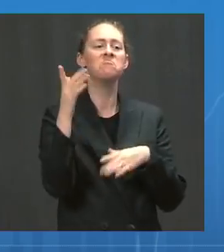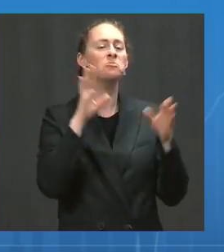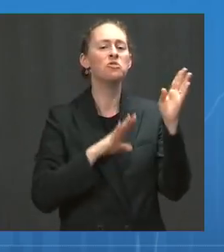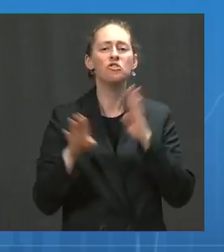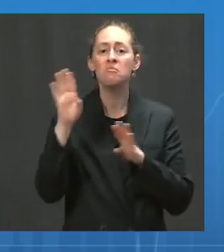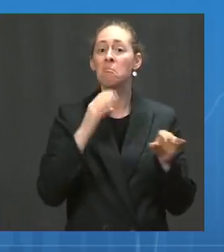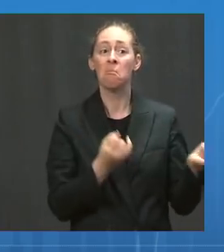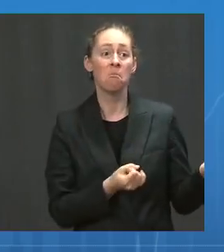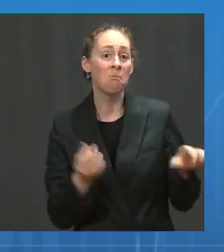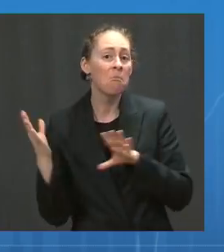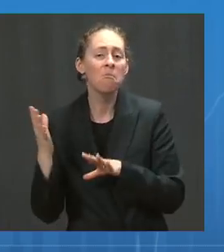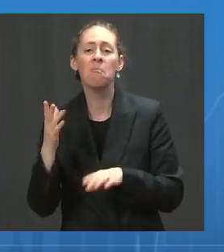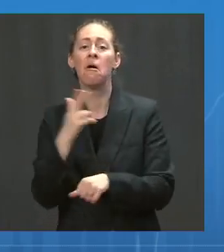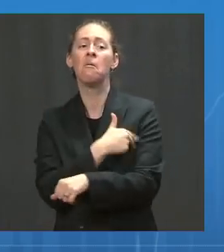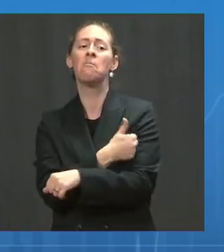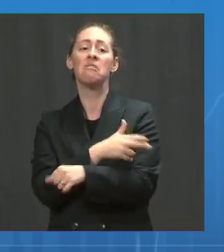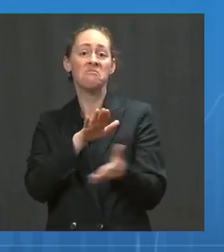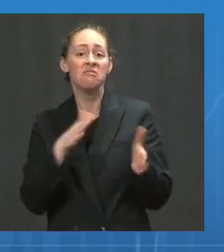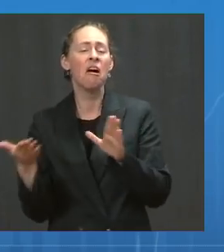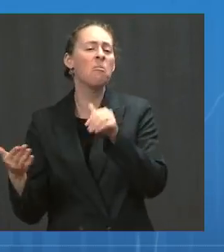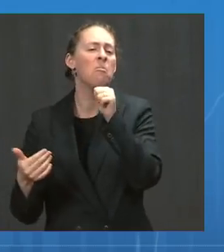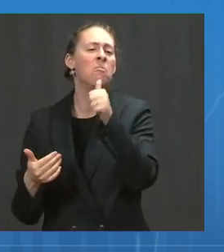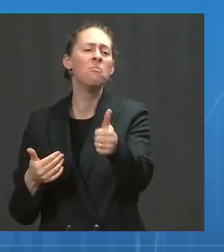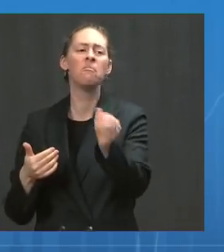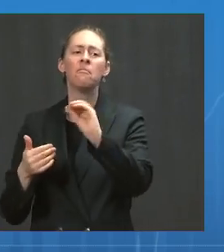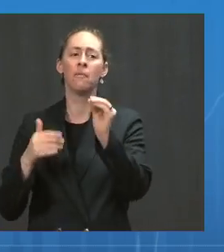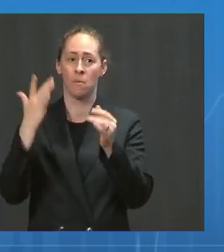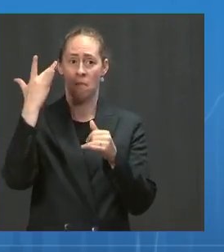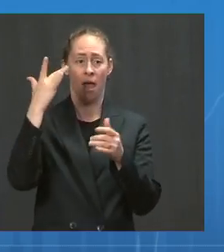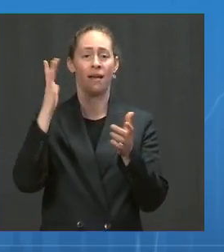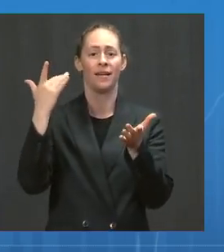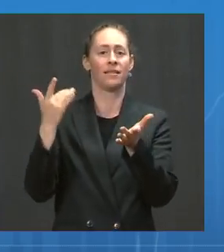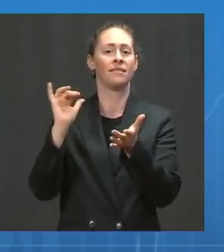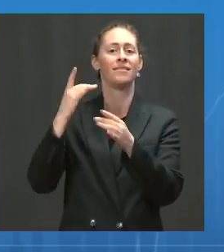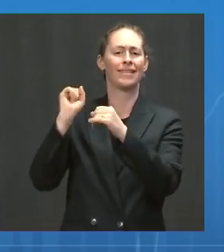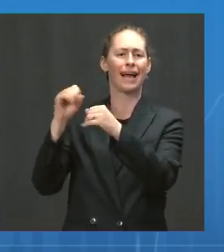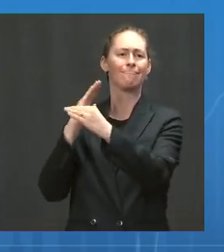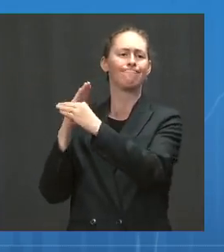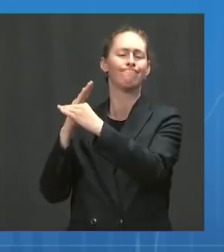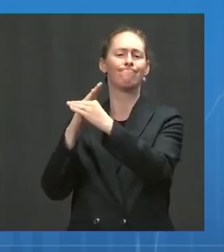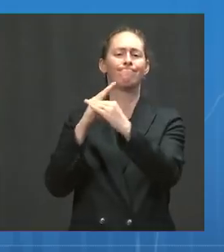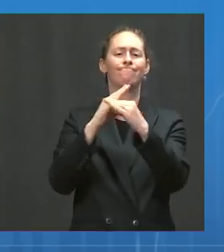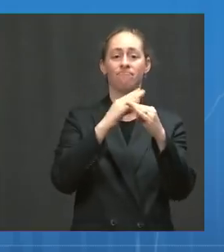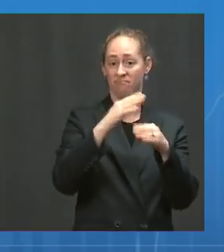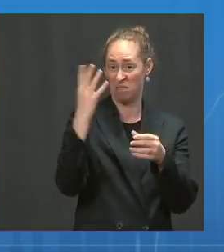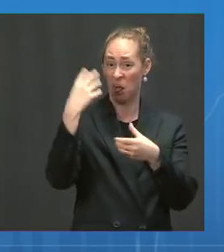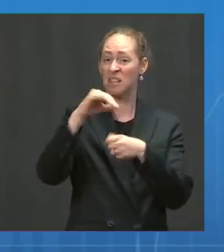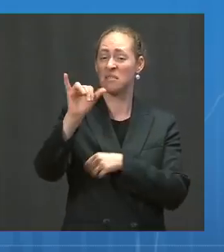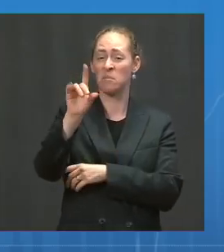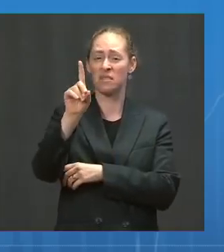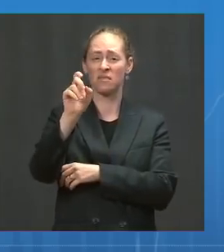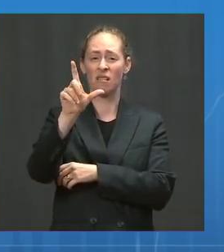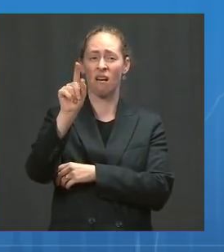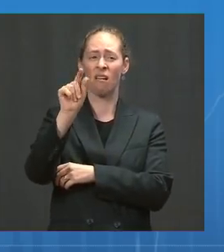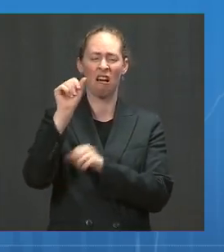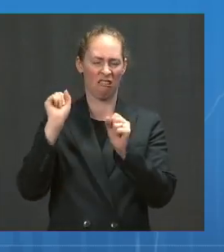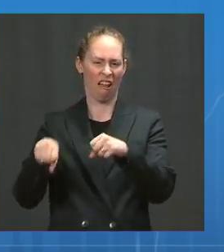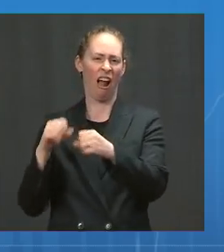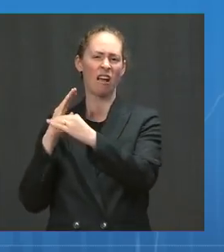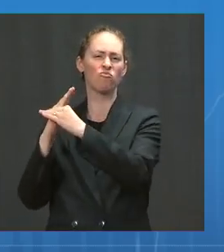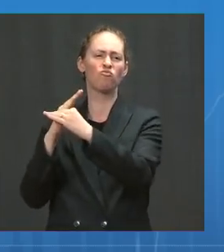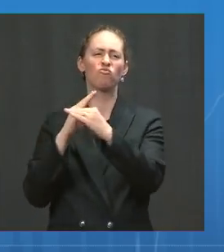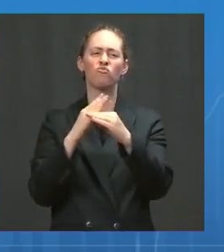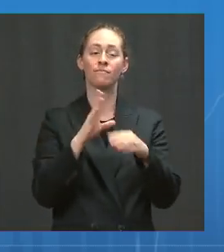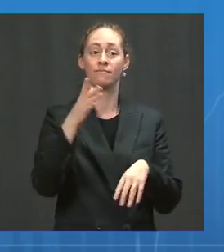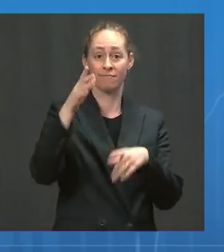even protected against the known variants, including the Delta variant circulating in this country. If you are not vaccinated,